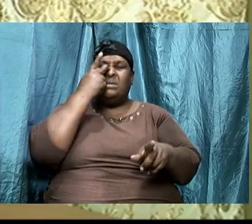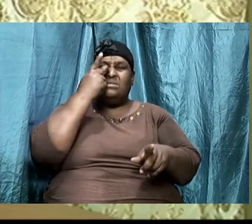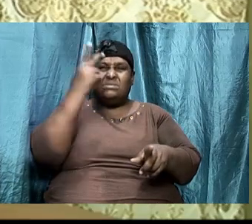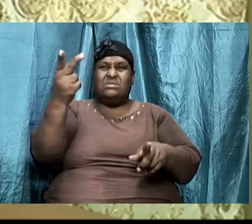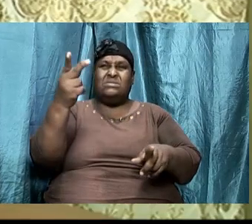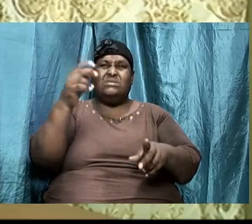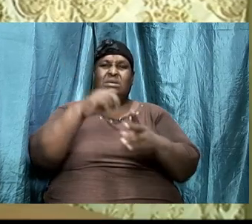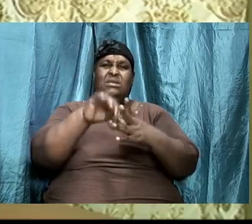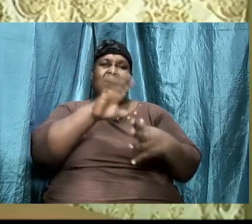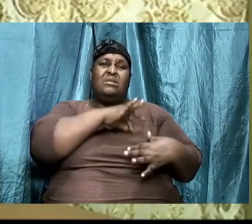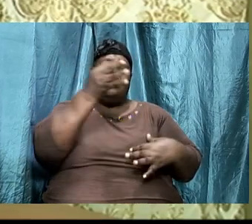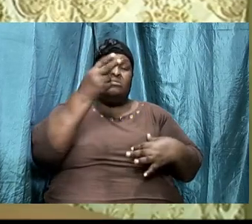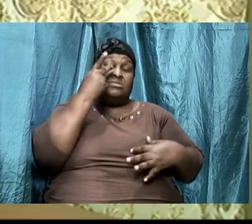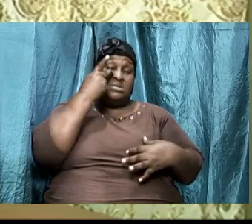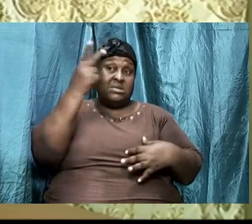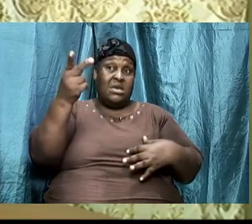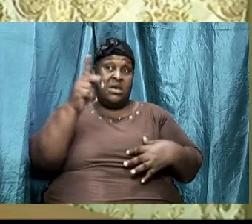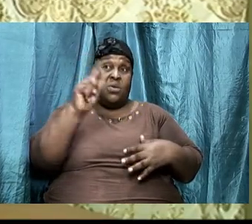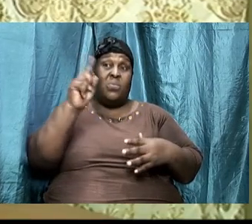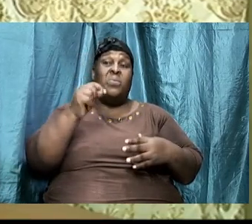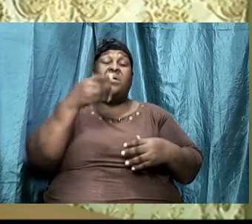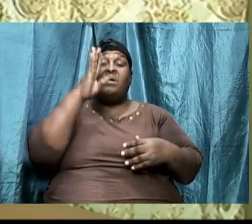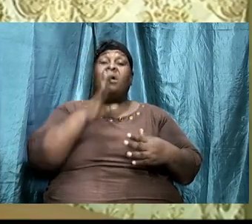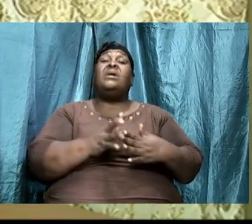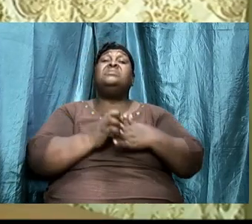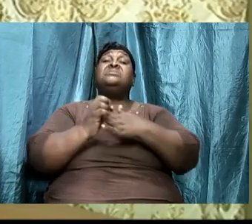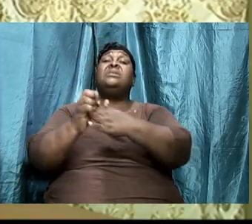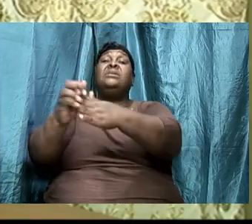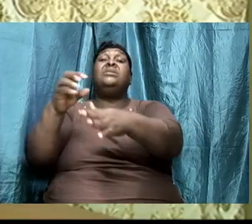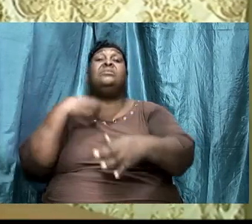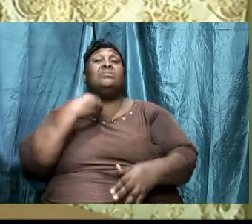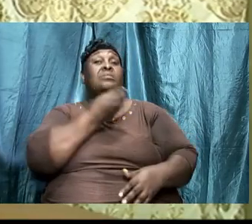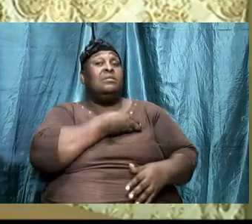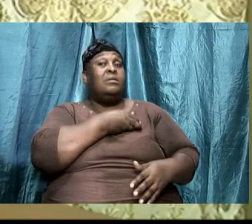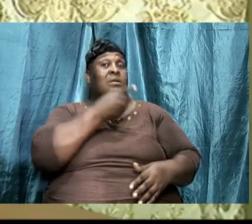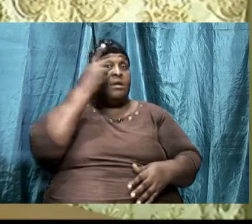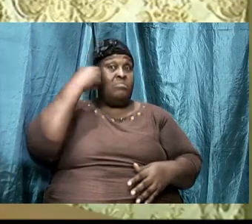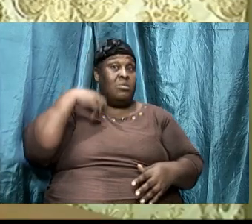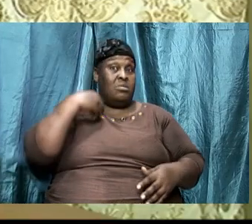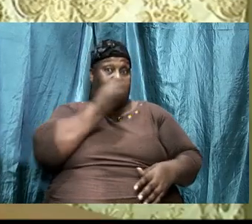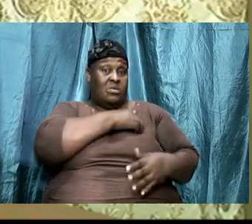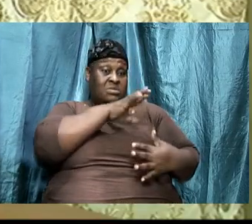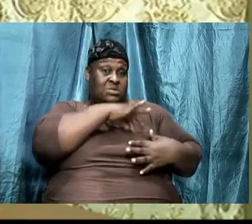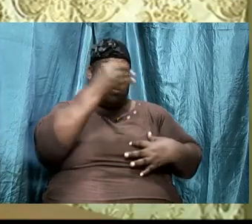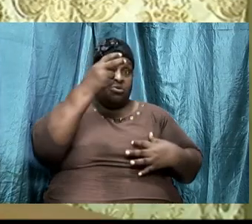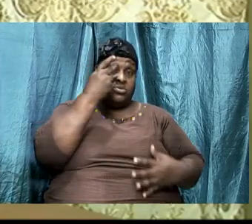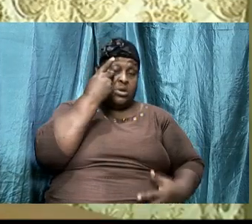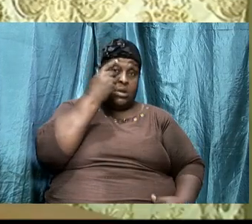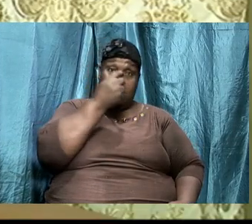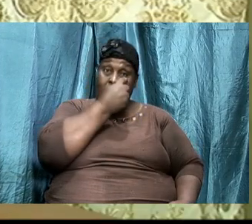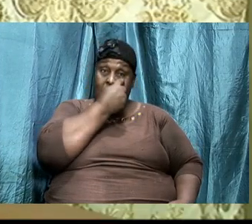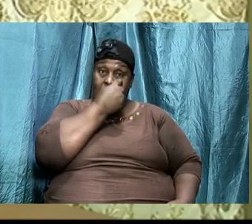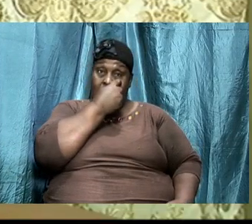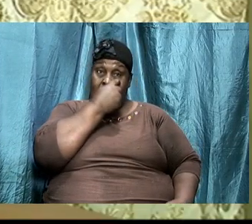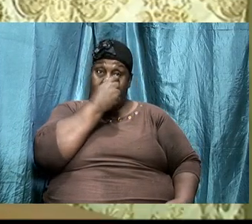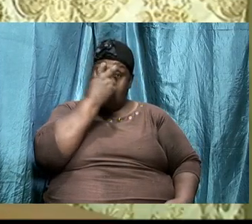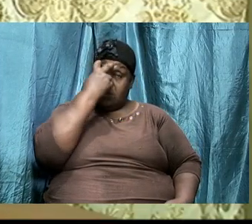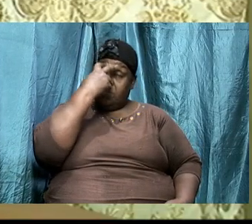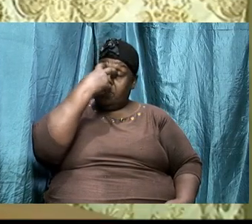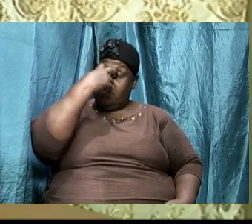see where God is leading us because our spiritual eyes are put out by the enemy